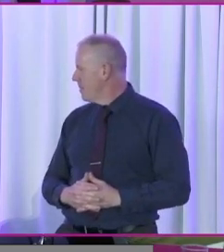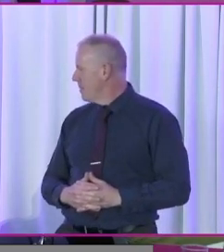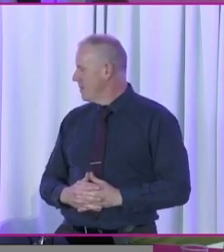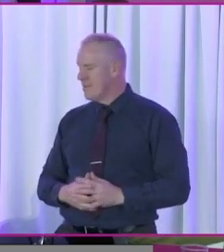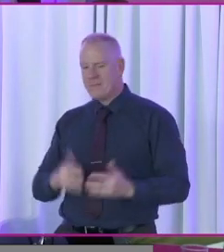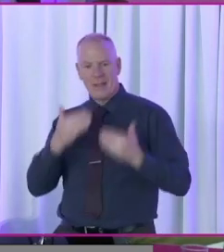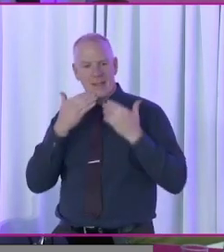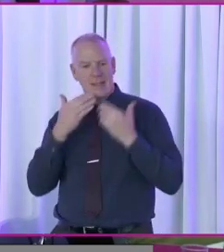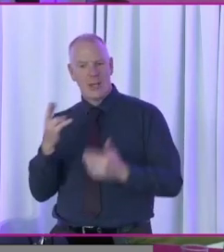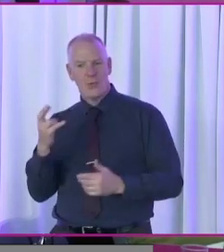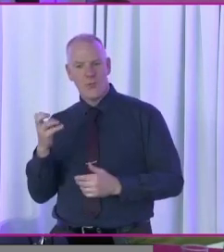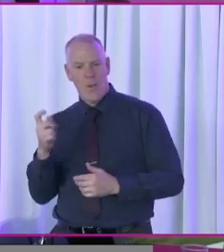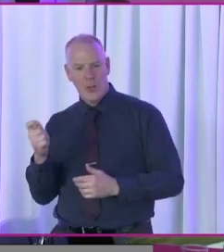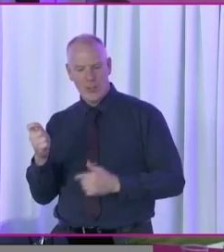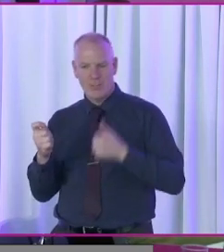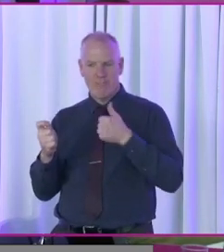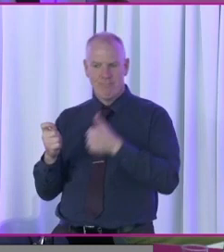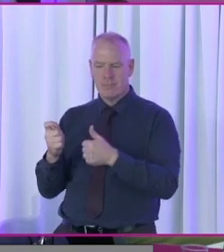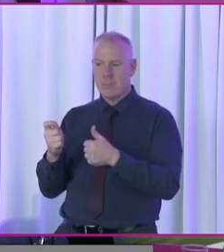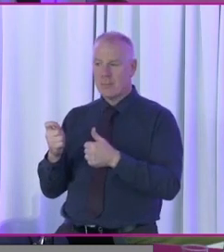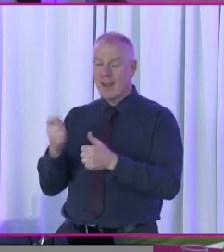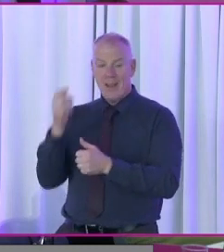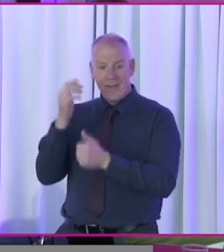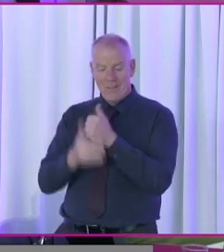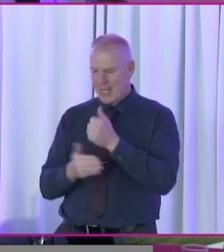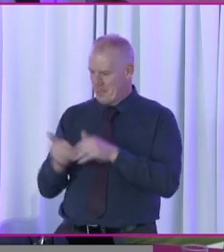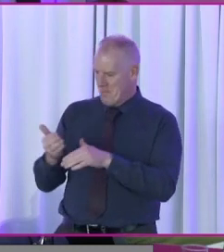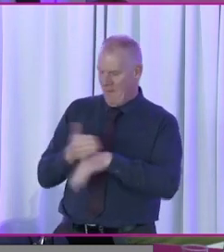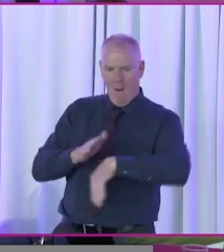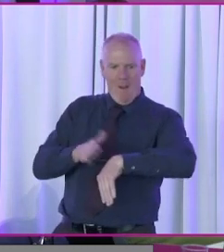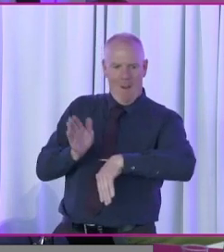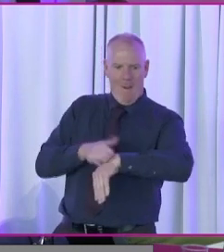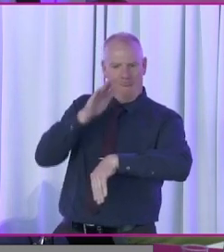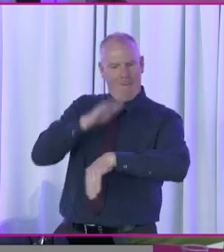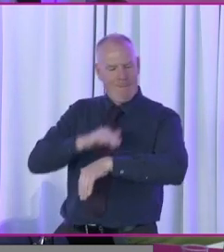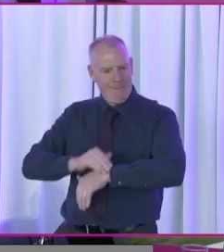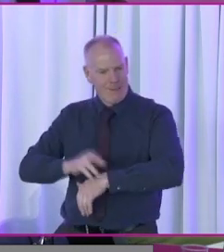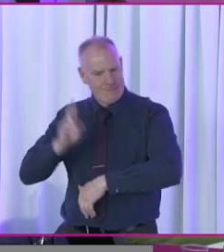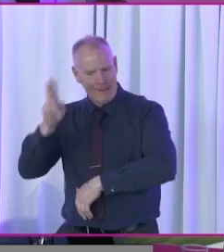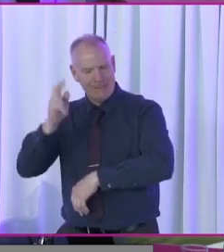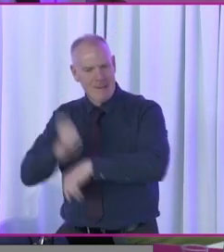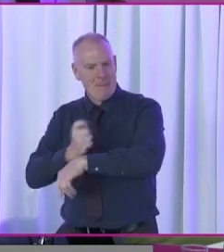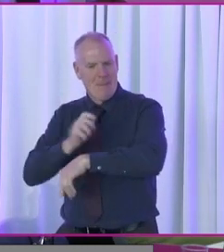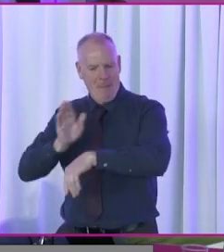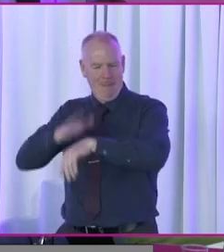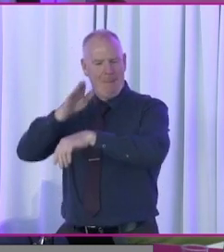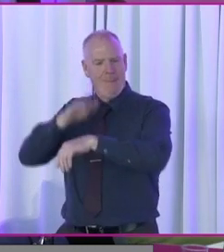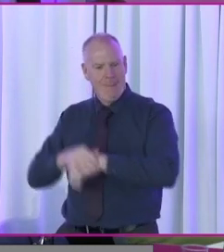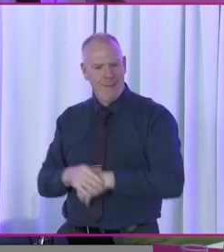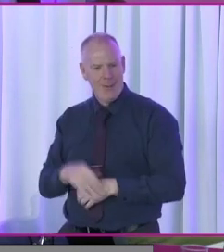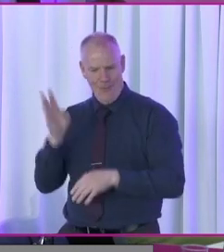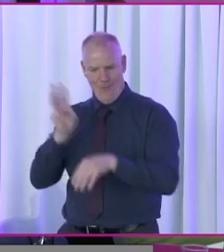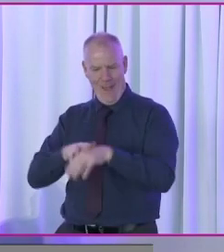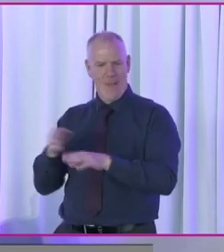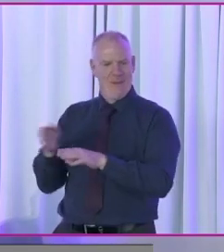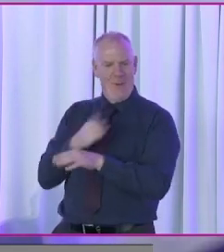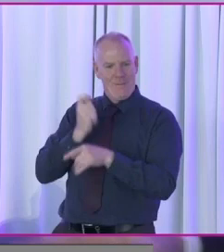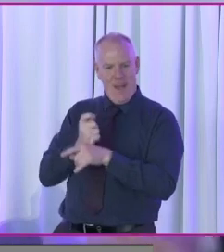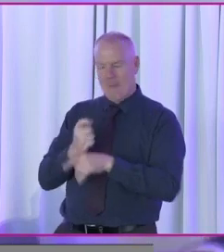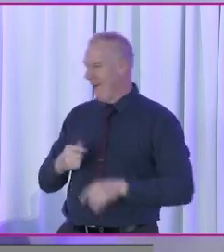Thanks very much, Robert. And you actually finished before I managed to hit the glass. So you did, you did really well. That was very,